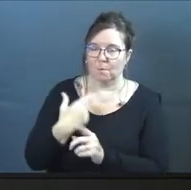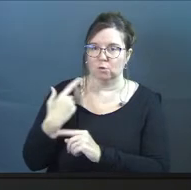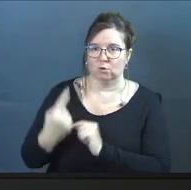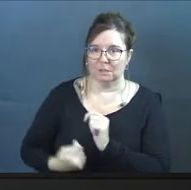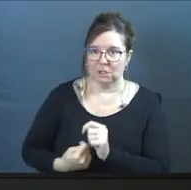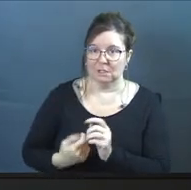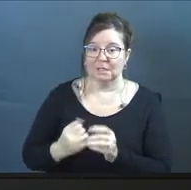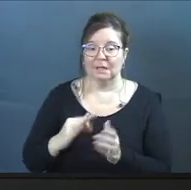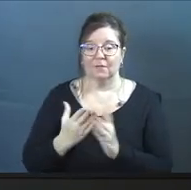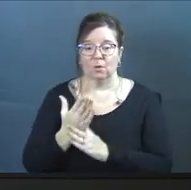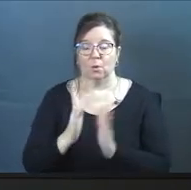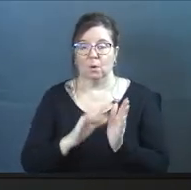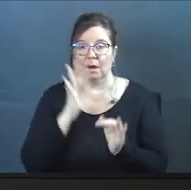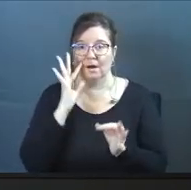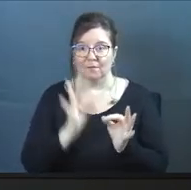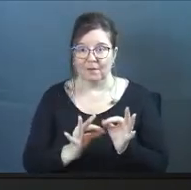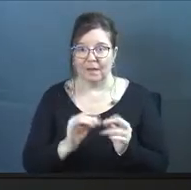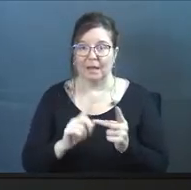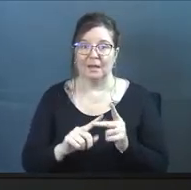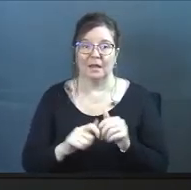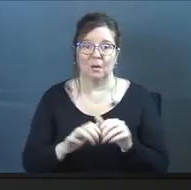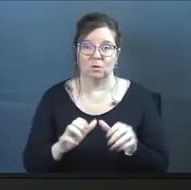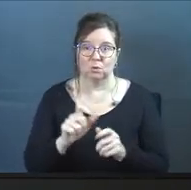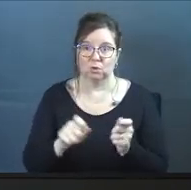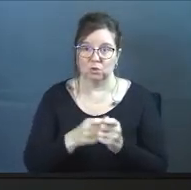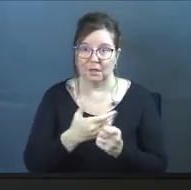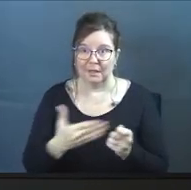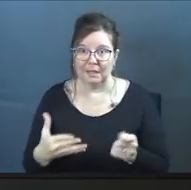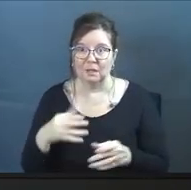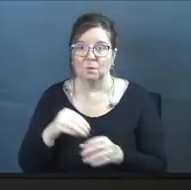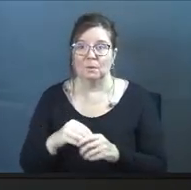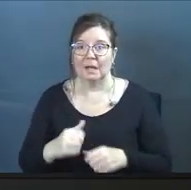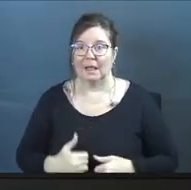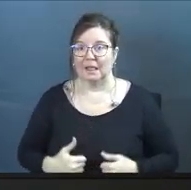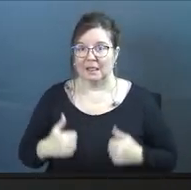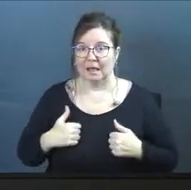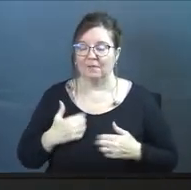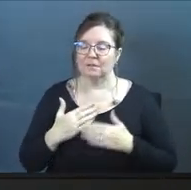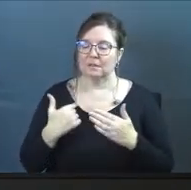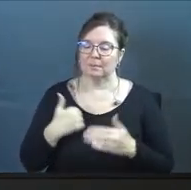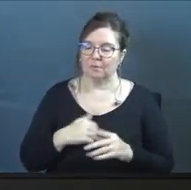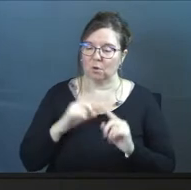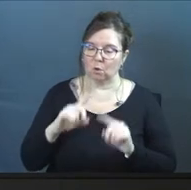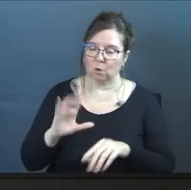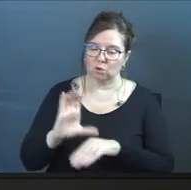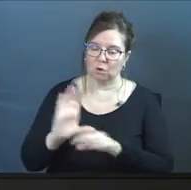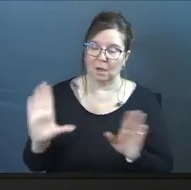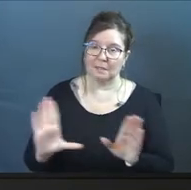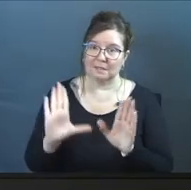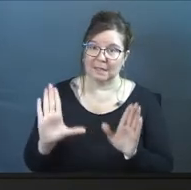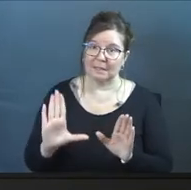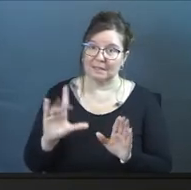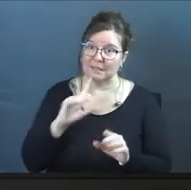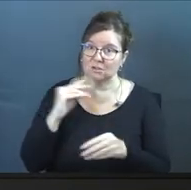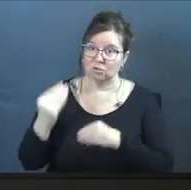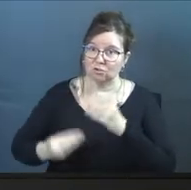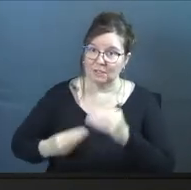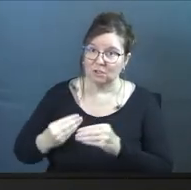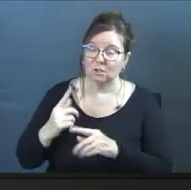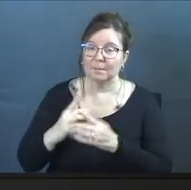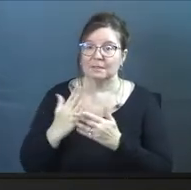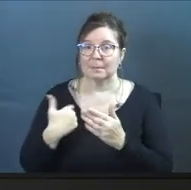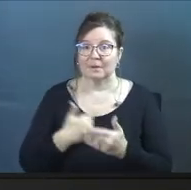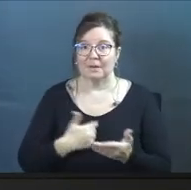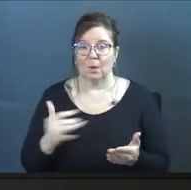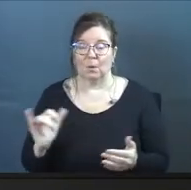faith, whether it's then how we do certain things within life. Some of us going to church on Sunday is a tradition, but some of